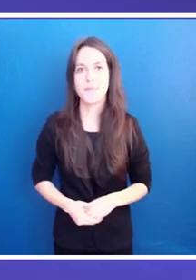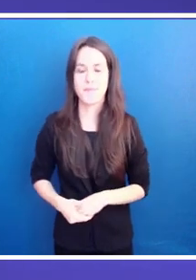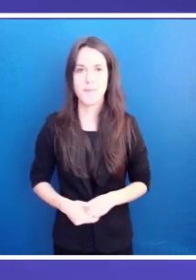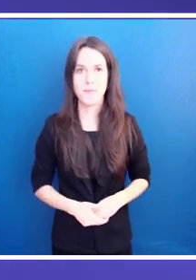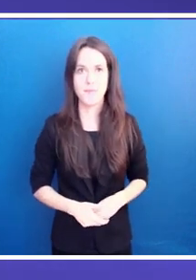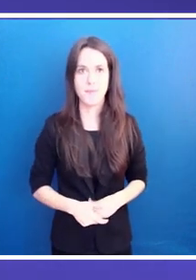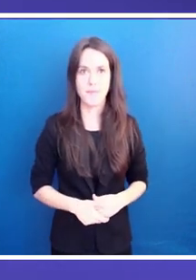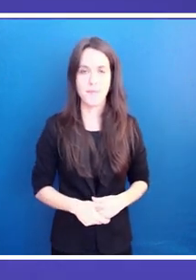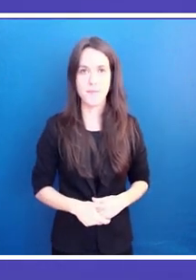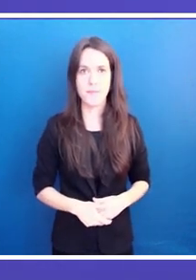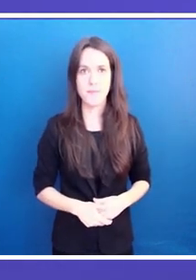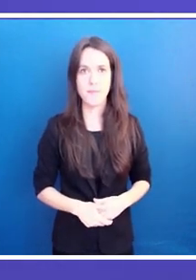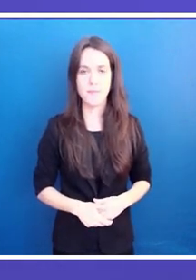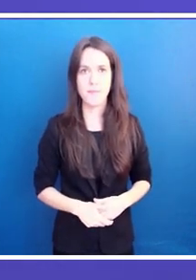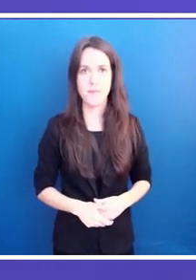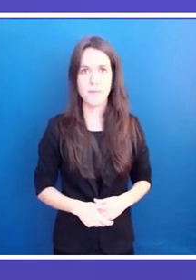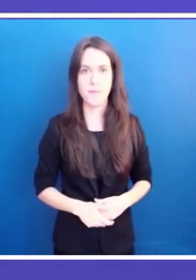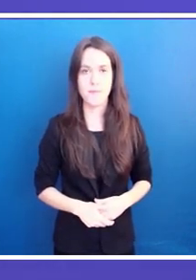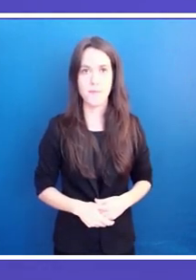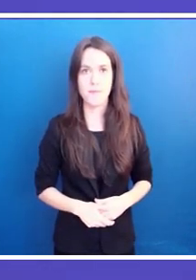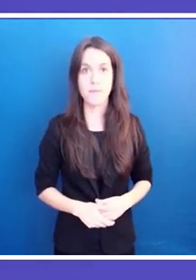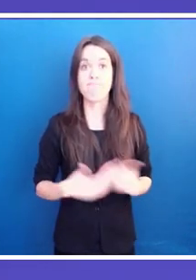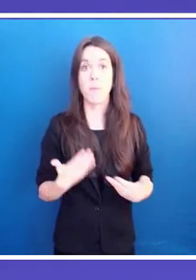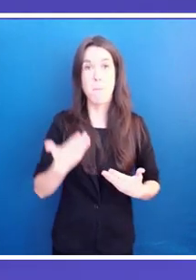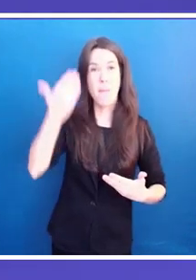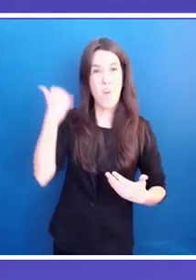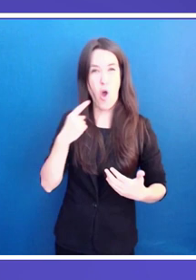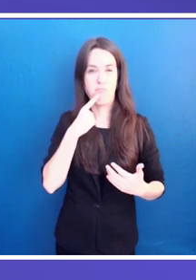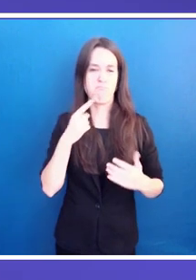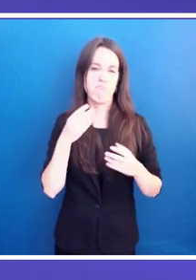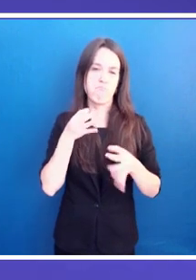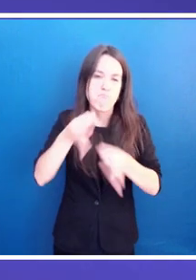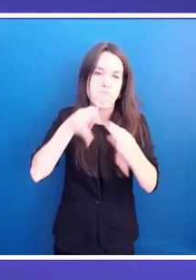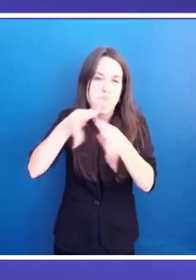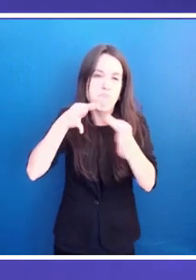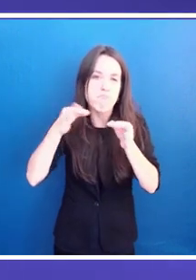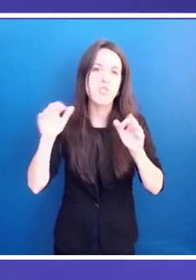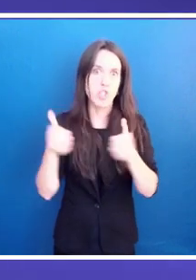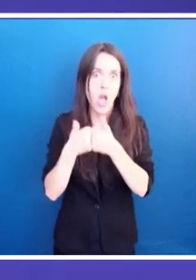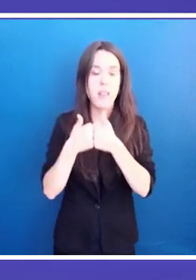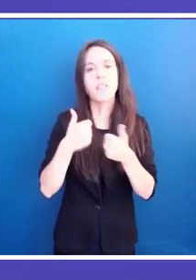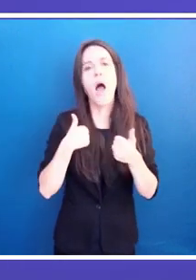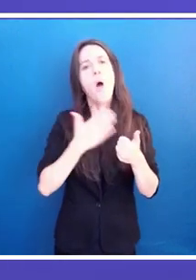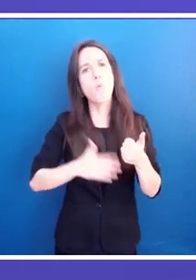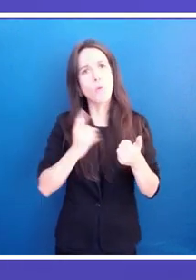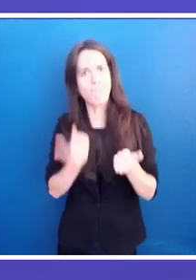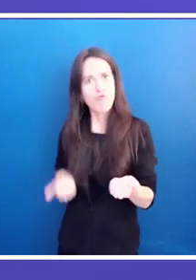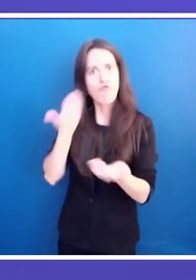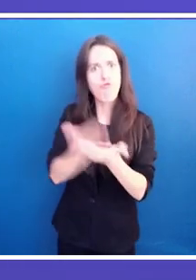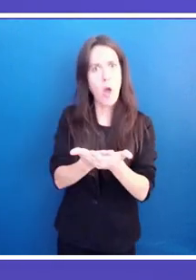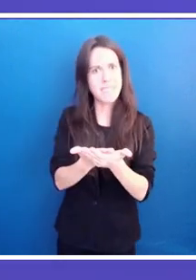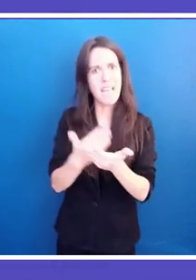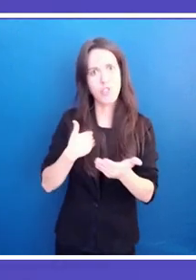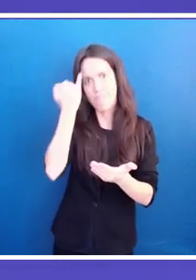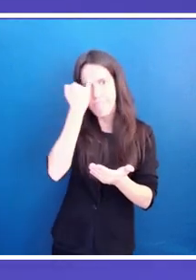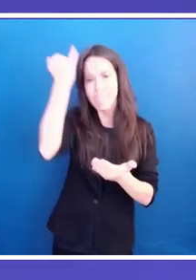Based on the aforementioned challenges, I would like to present the following recommendations as possible solutions to rise up to these challenges. First,